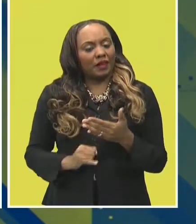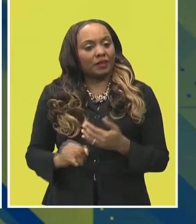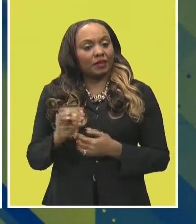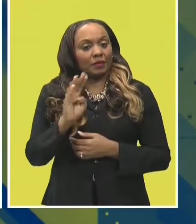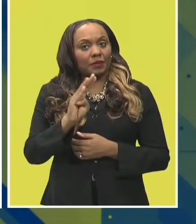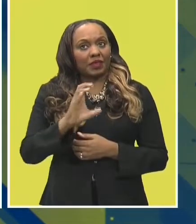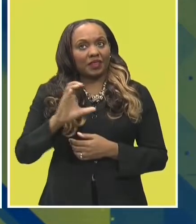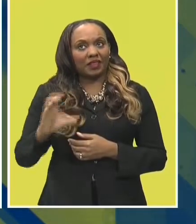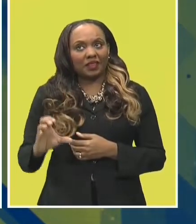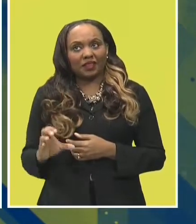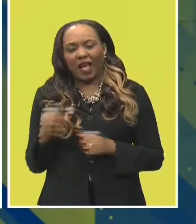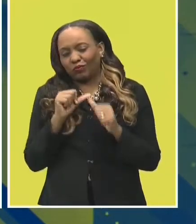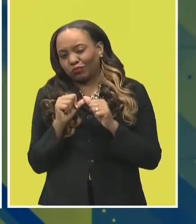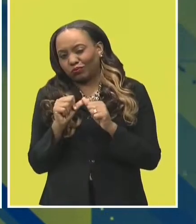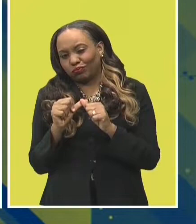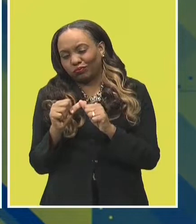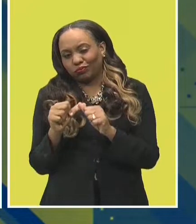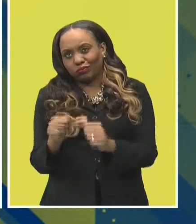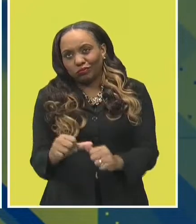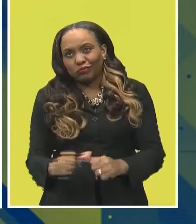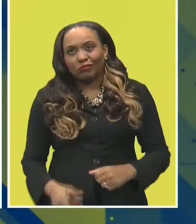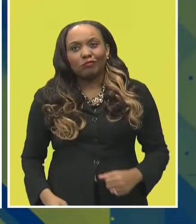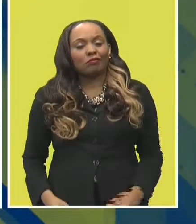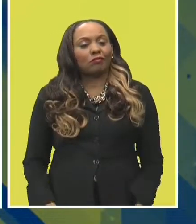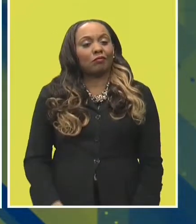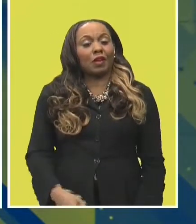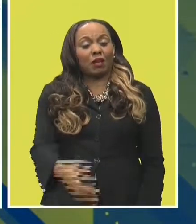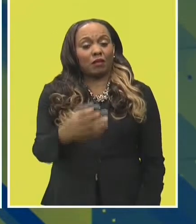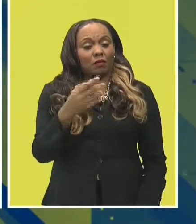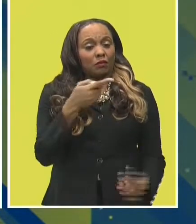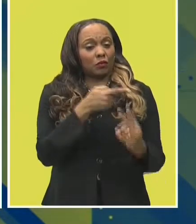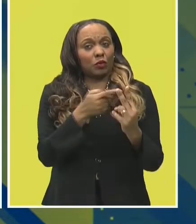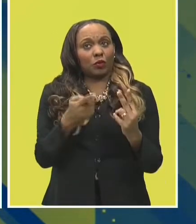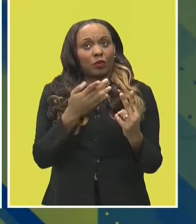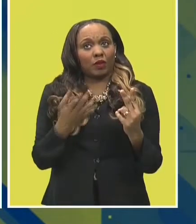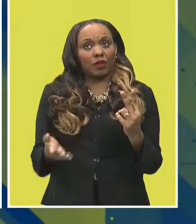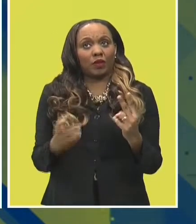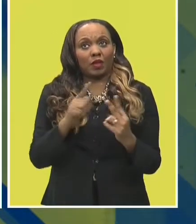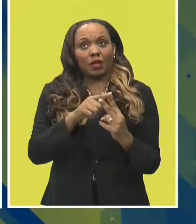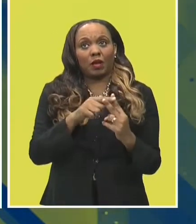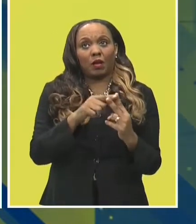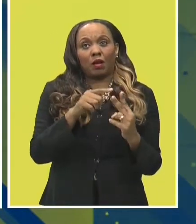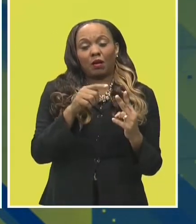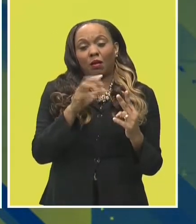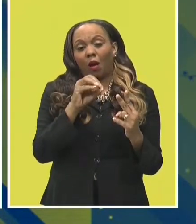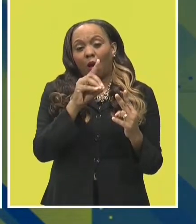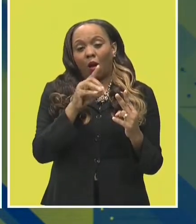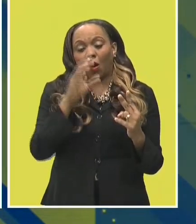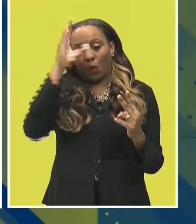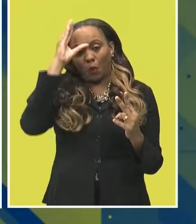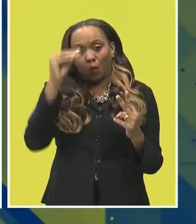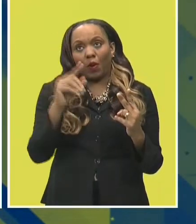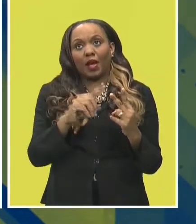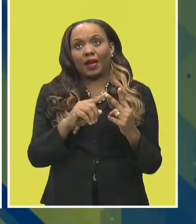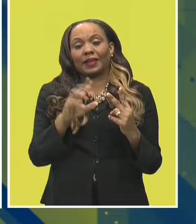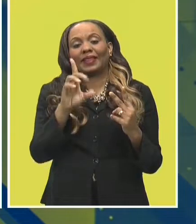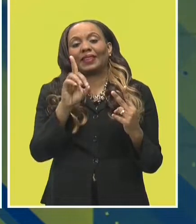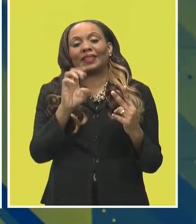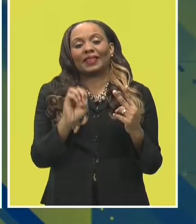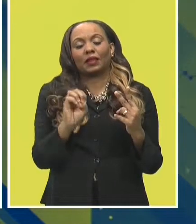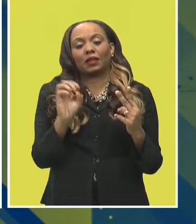haven't looked back since. They have two product lines, Oddboy and the Barbadian-themed brand, DeCulture.